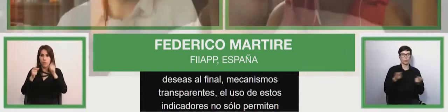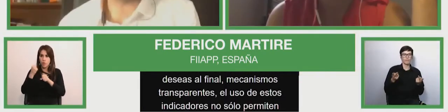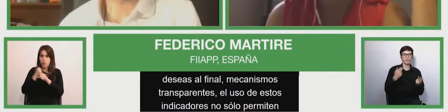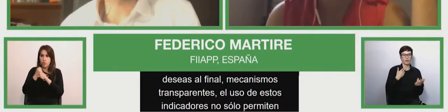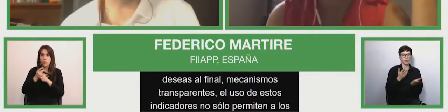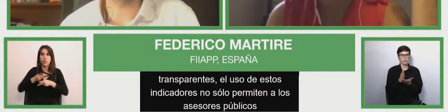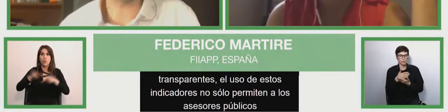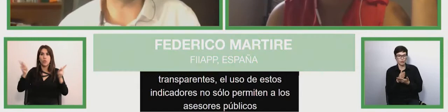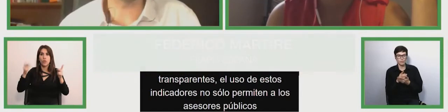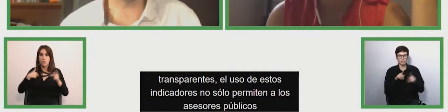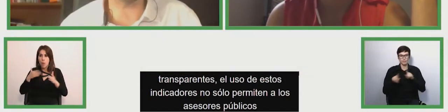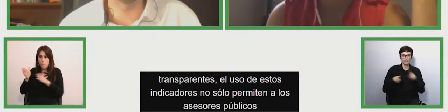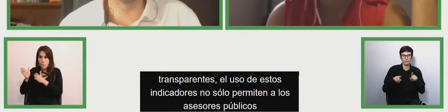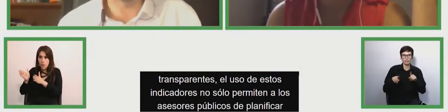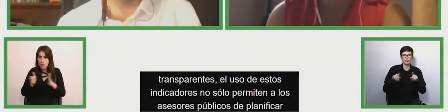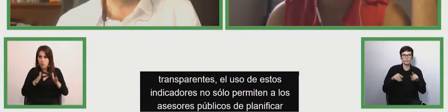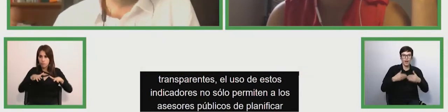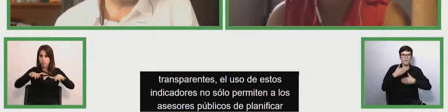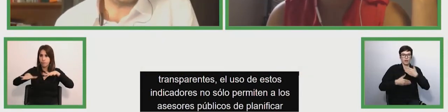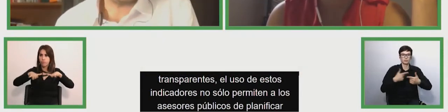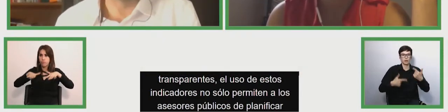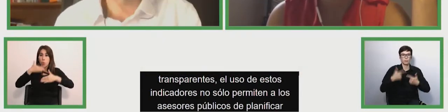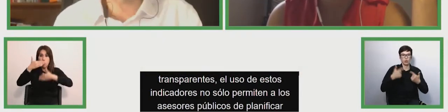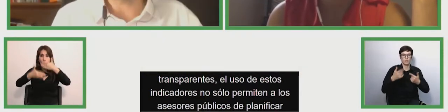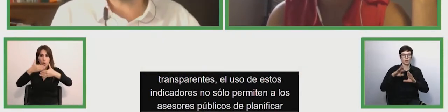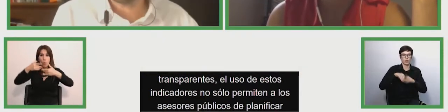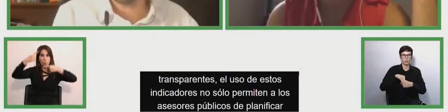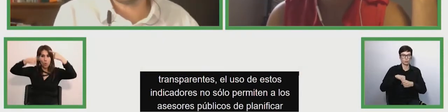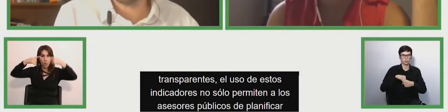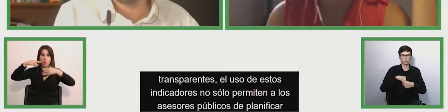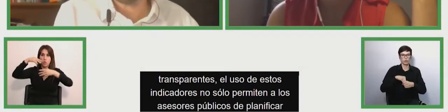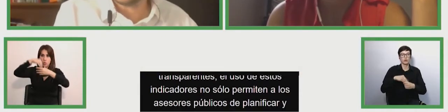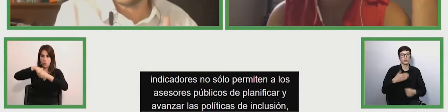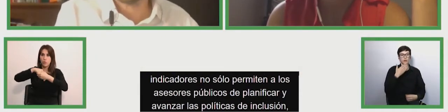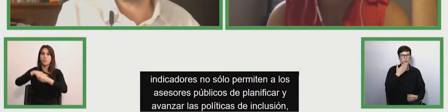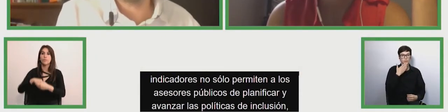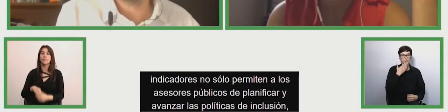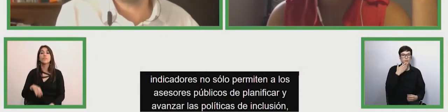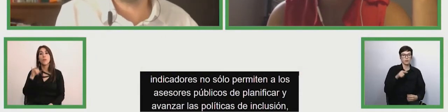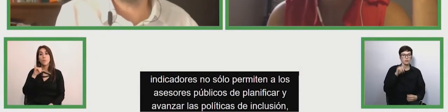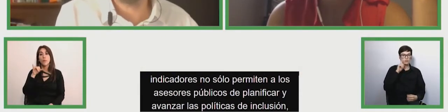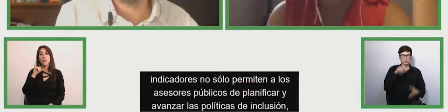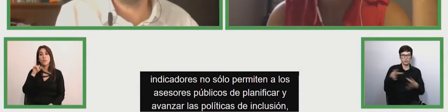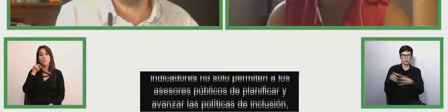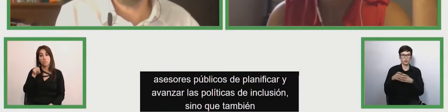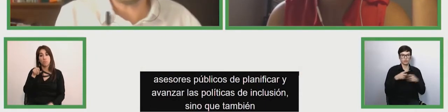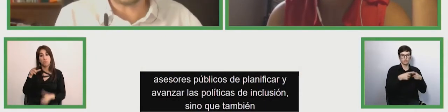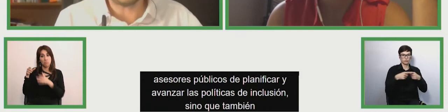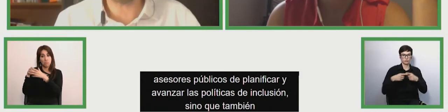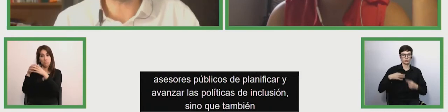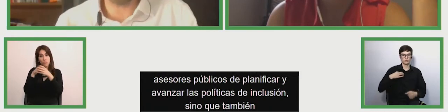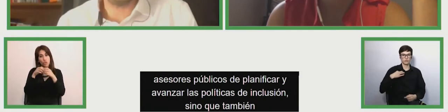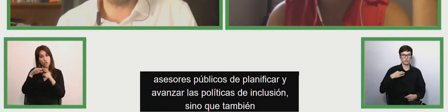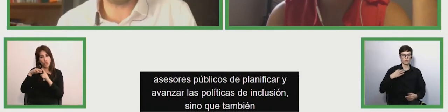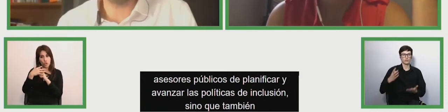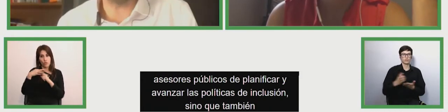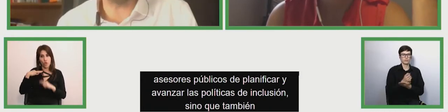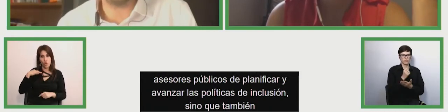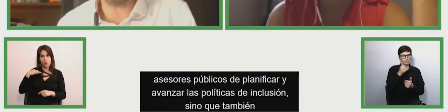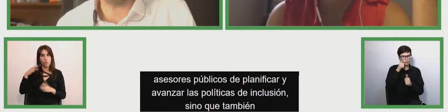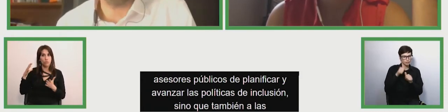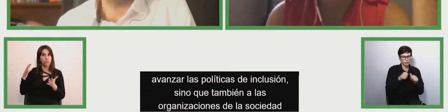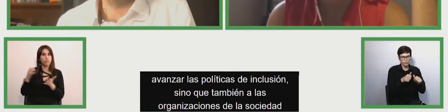launch advanced inclusion policies but also to civil society when essentially to make the follow-up